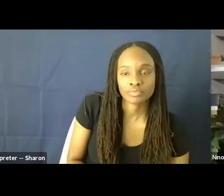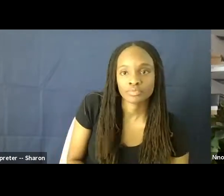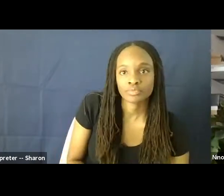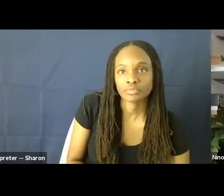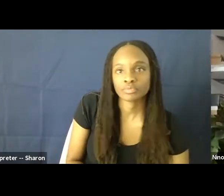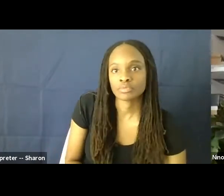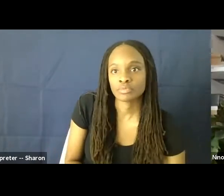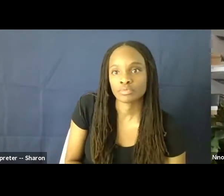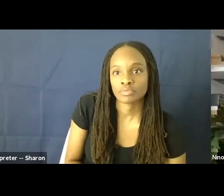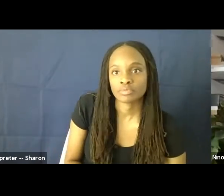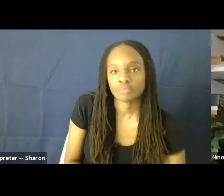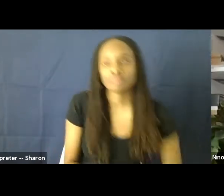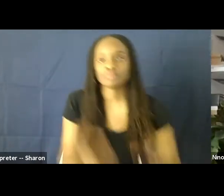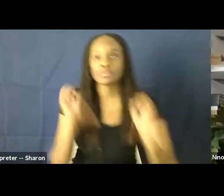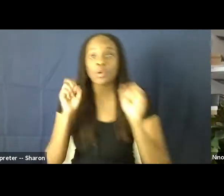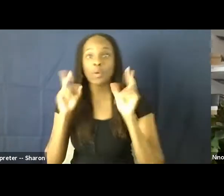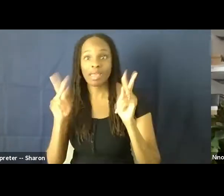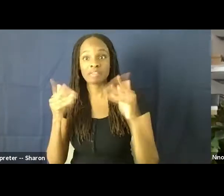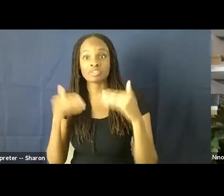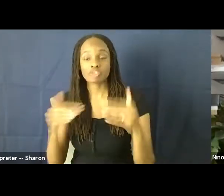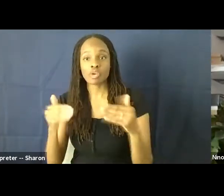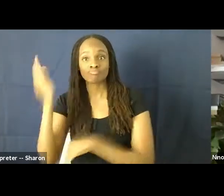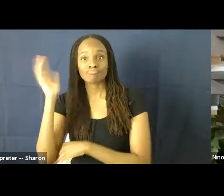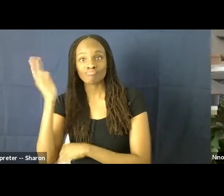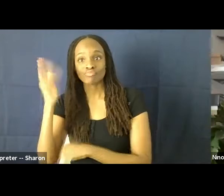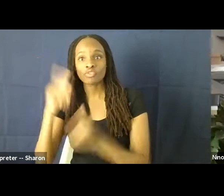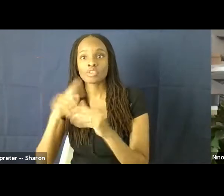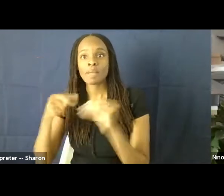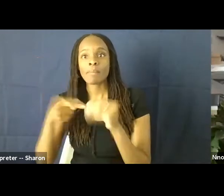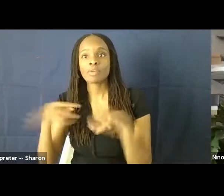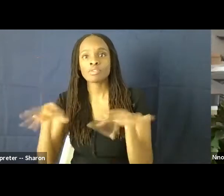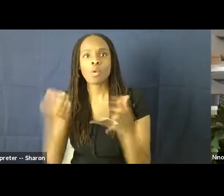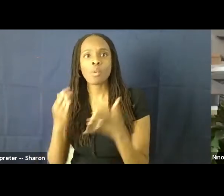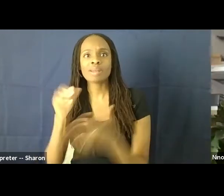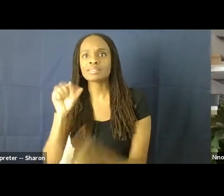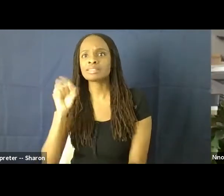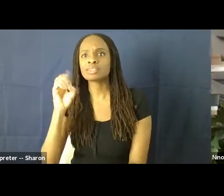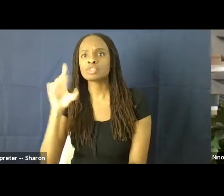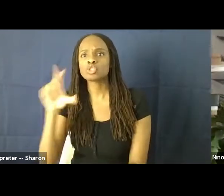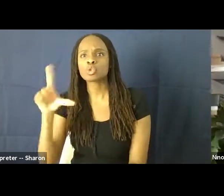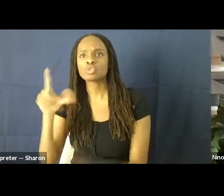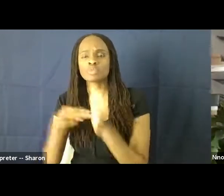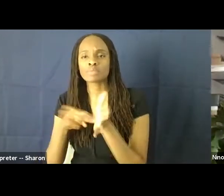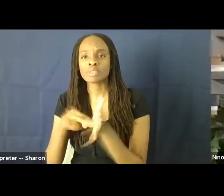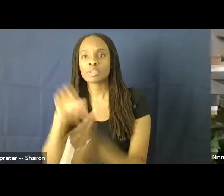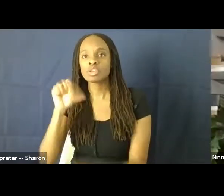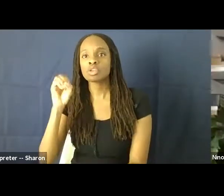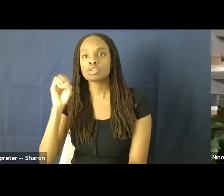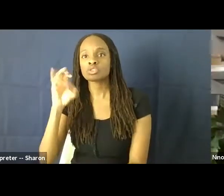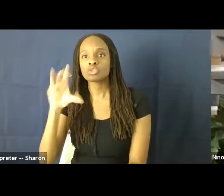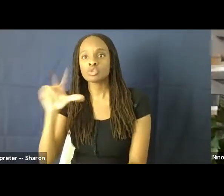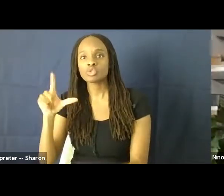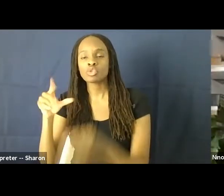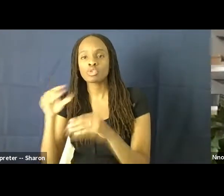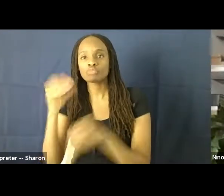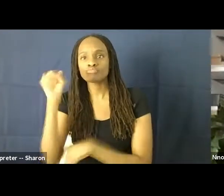All right, so let's talk first about a definition of what a social movement is. So social movements are organized efforts by